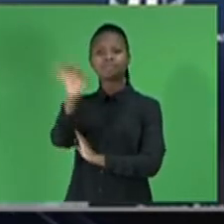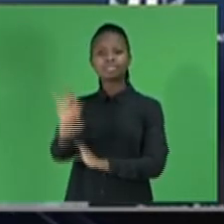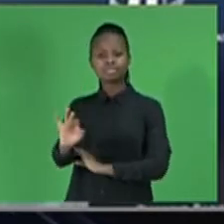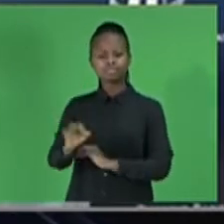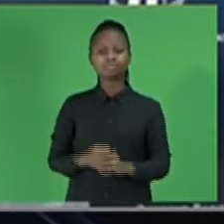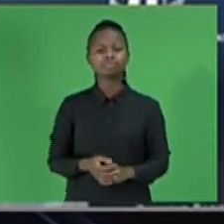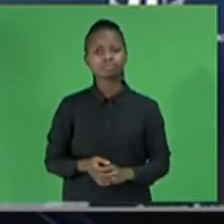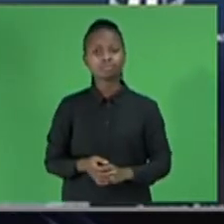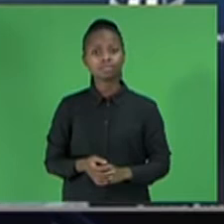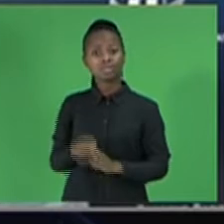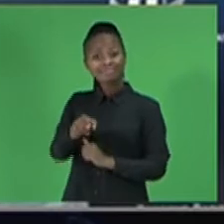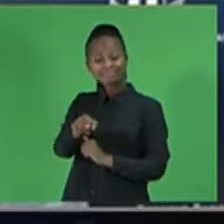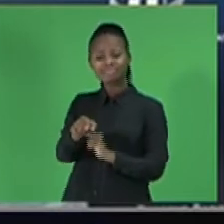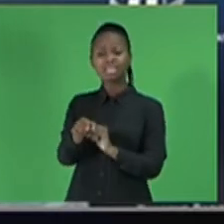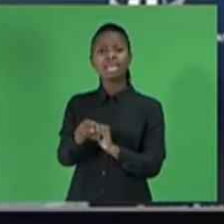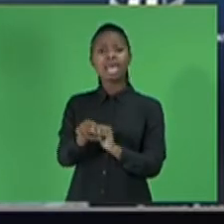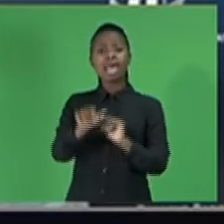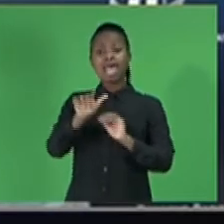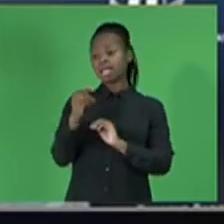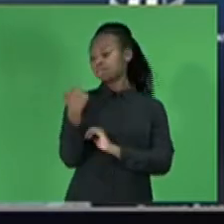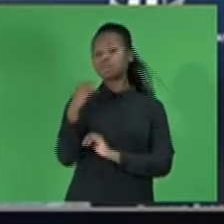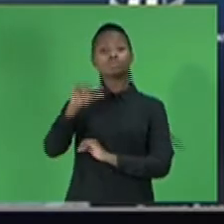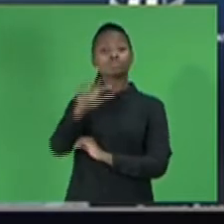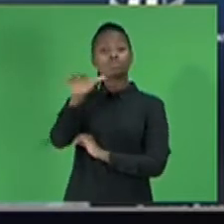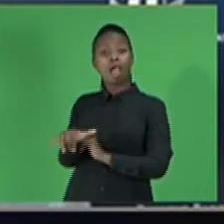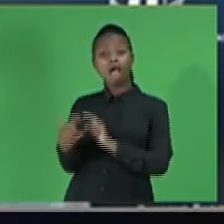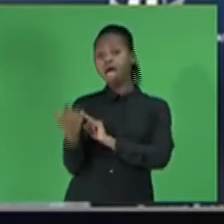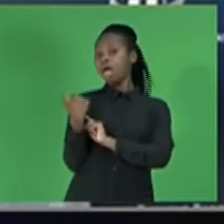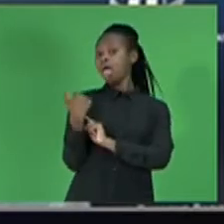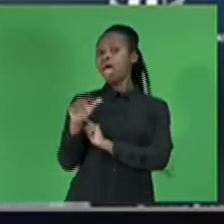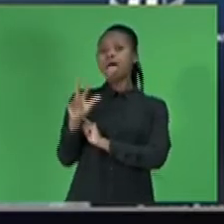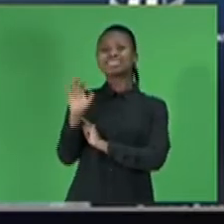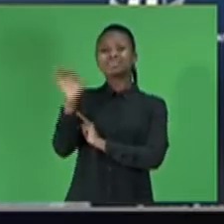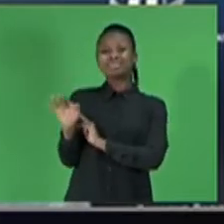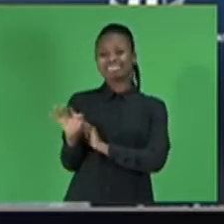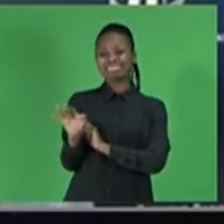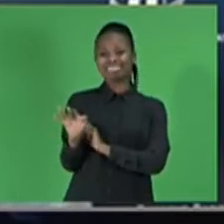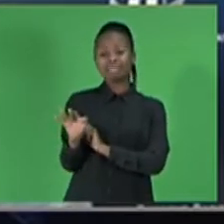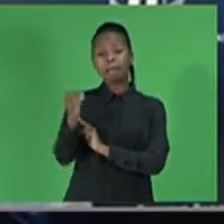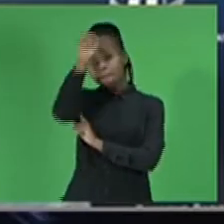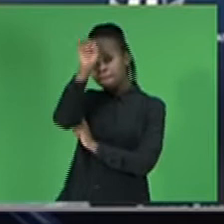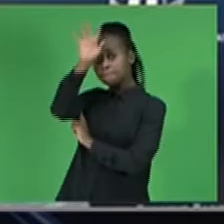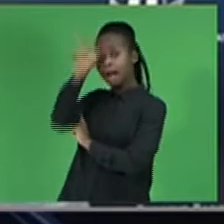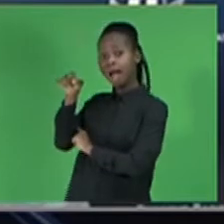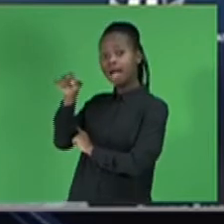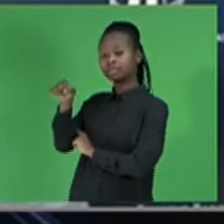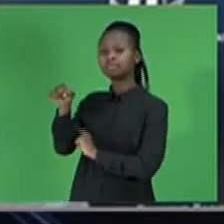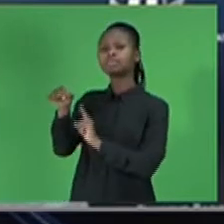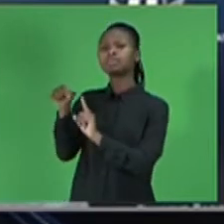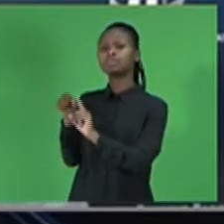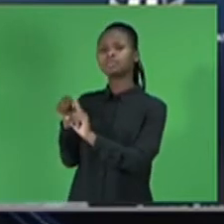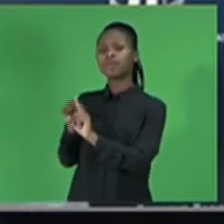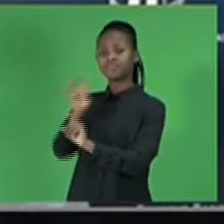fell by 8% in July alone. Mining was up 4.1%, while land freight